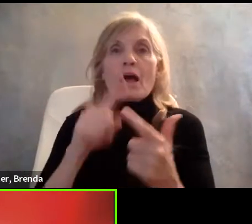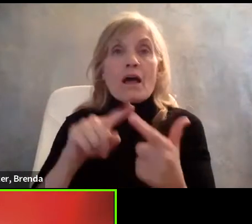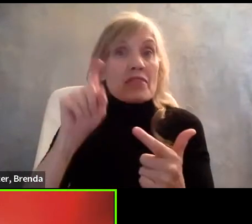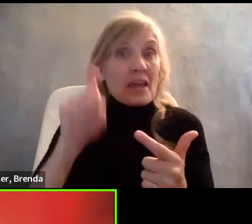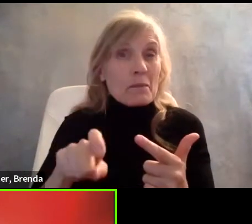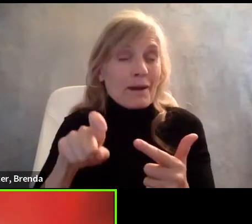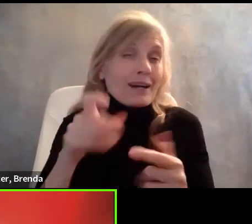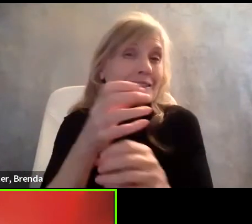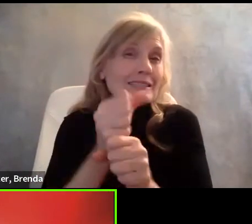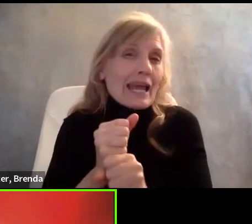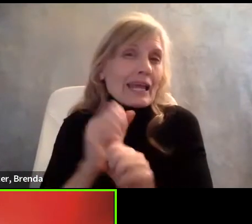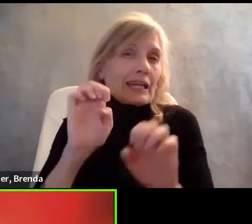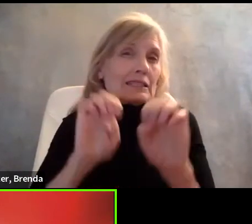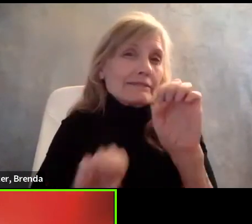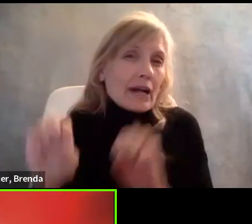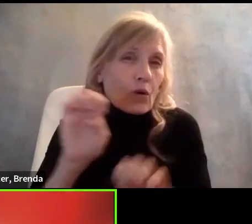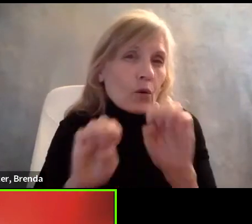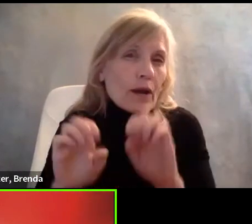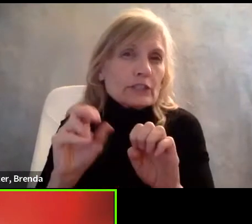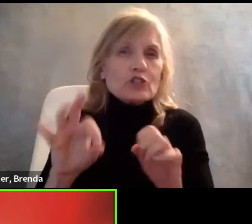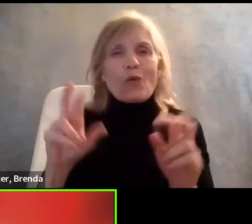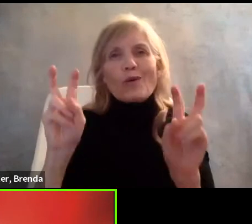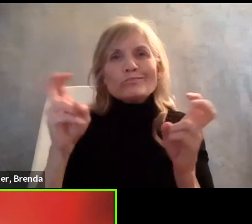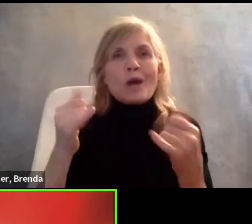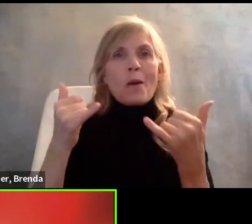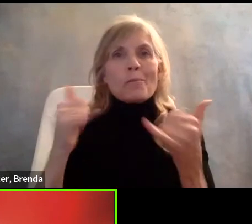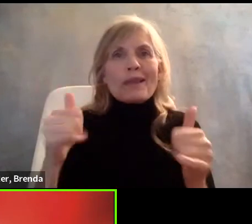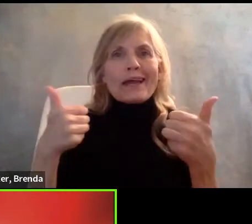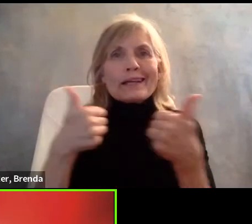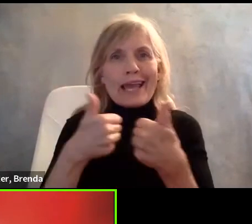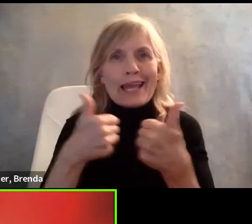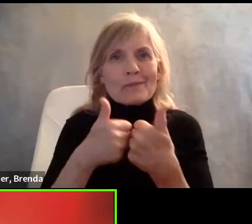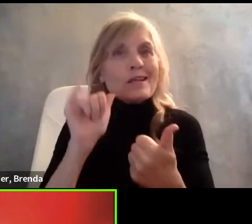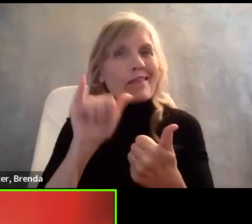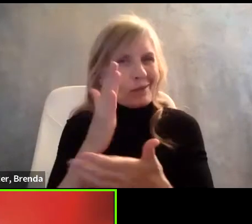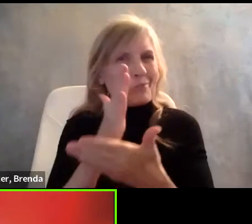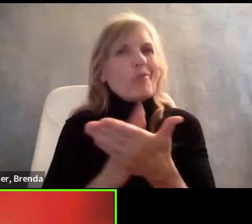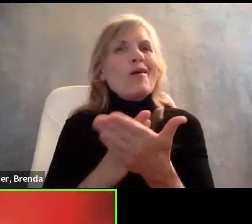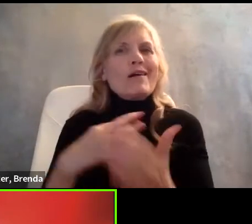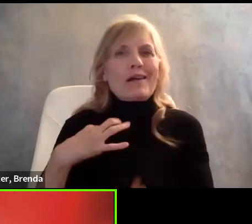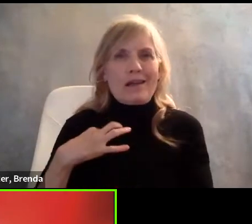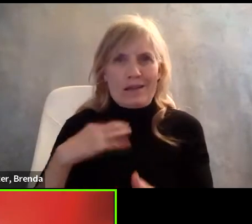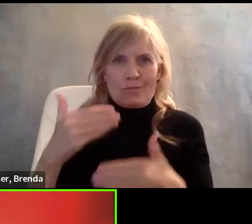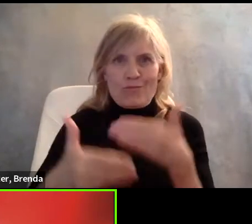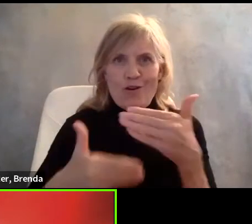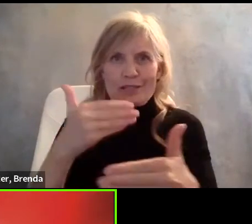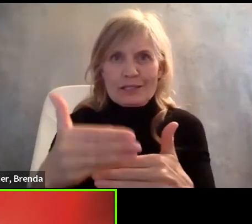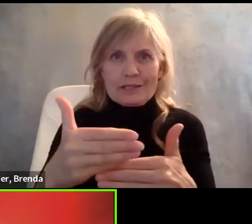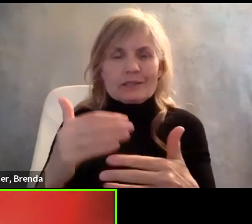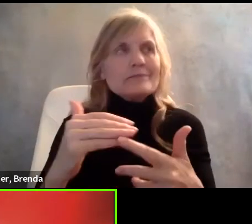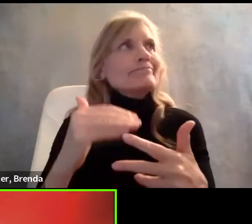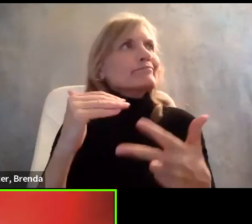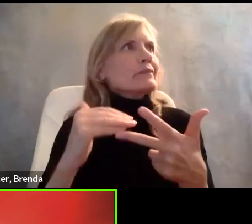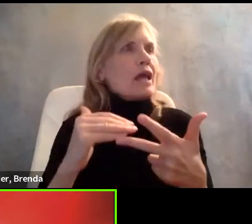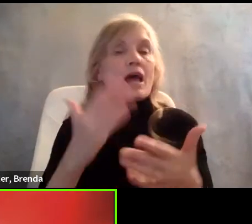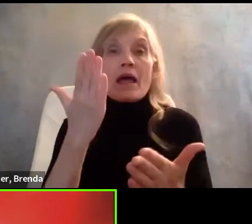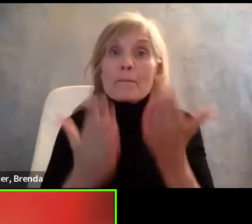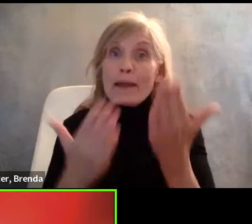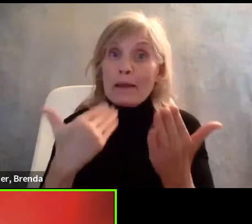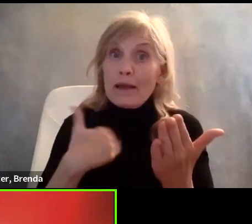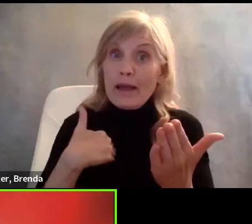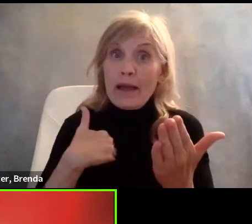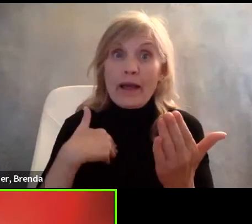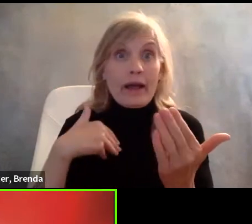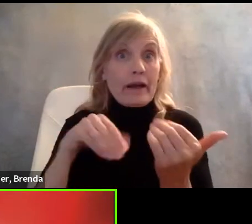games as part of the process that can be part of the application process. They may conduct some of the interviews via video.